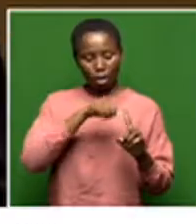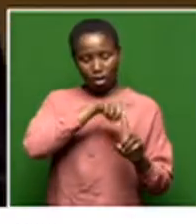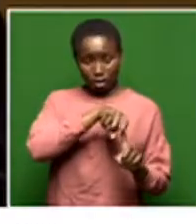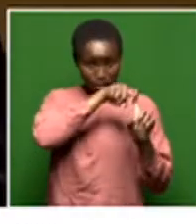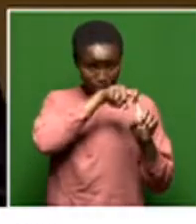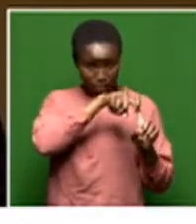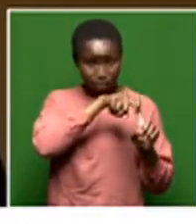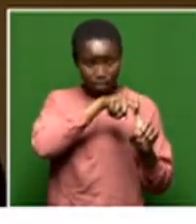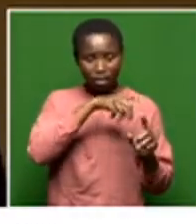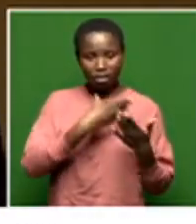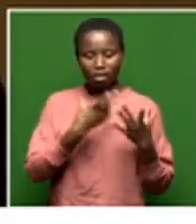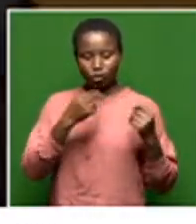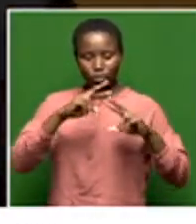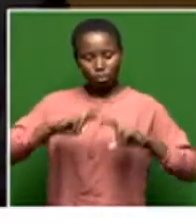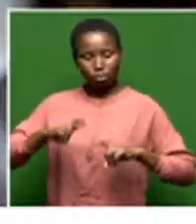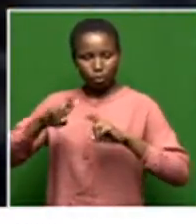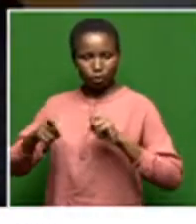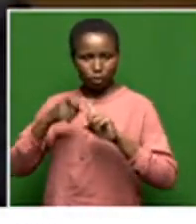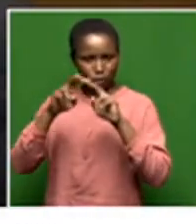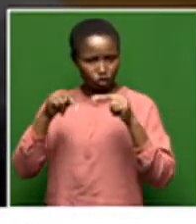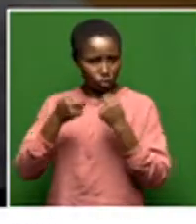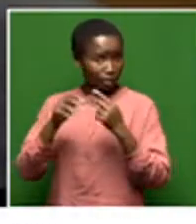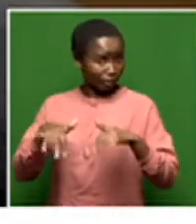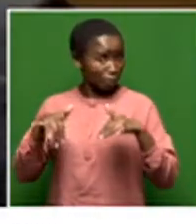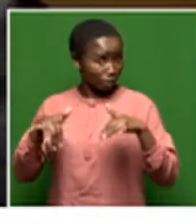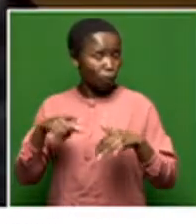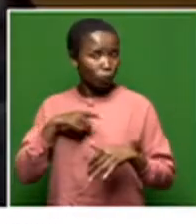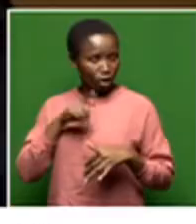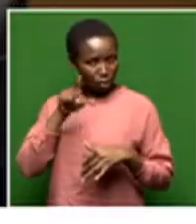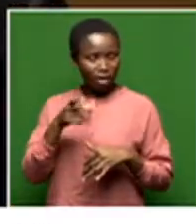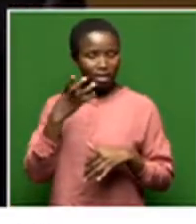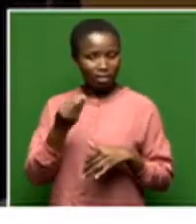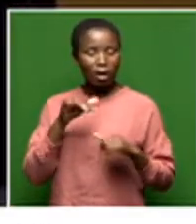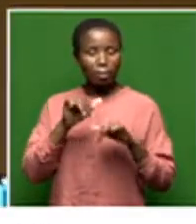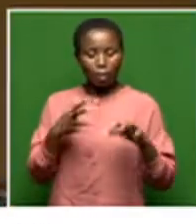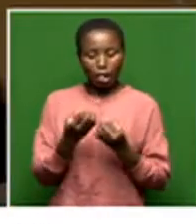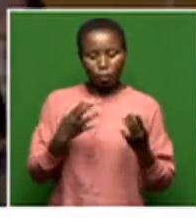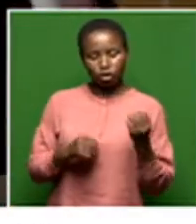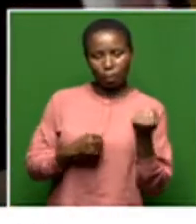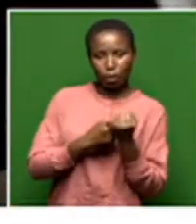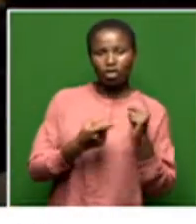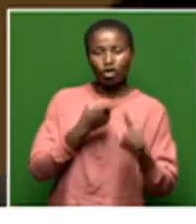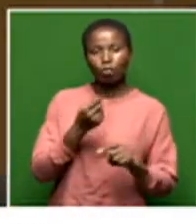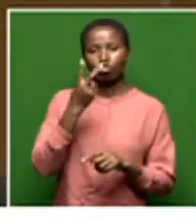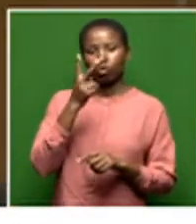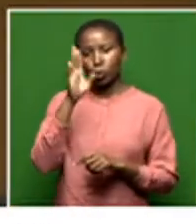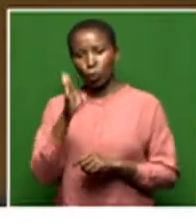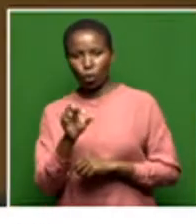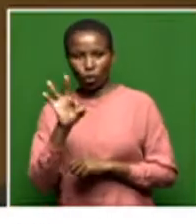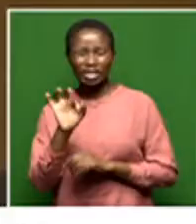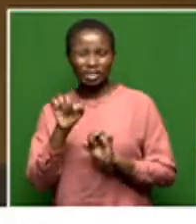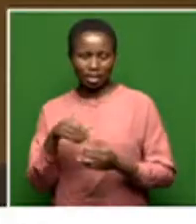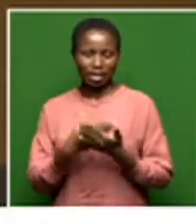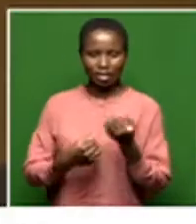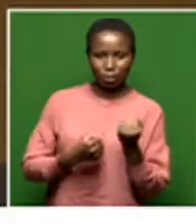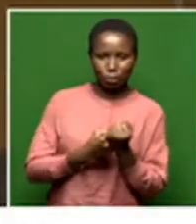proceedings getting underway in the National Assembly? Of course, then there needs to be a two-thirds majority vote. But from the JSC side, they